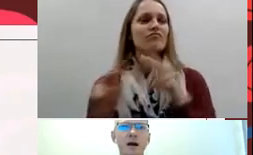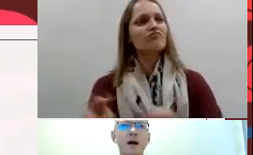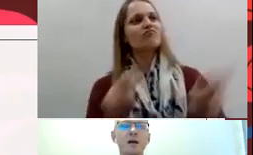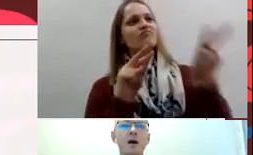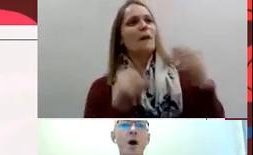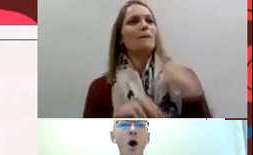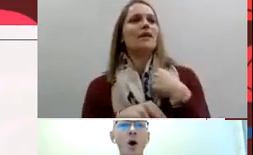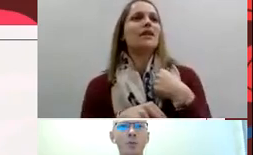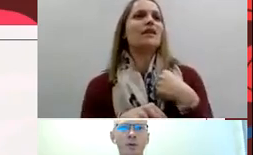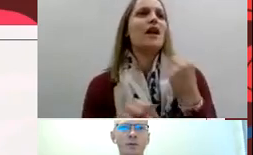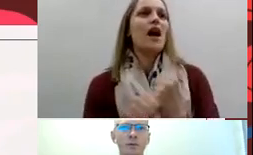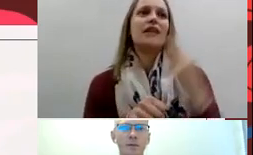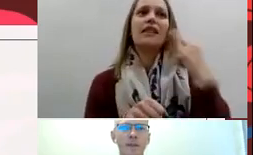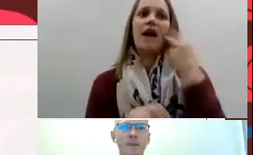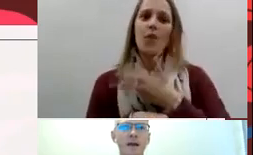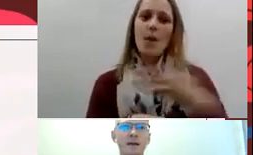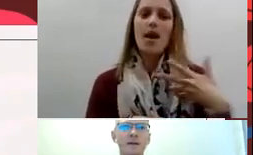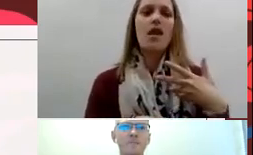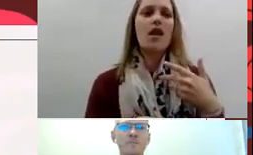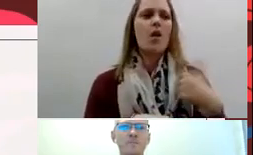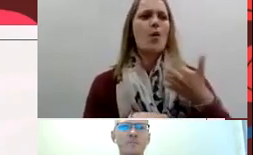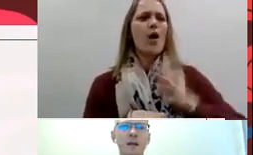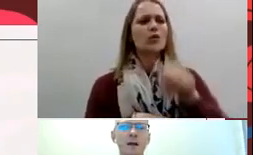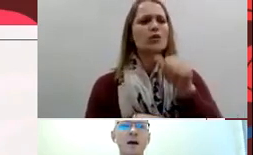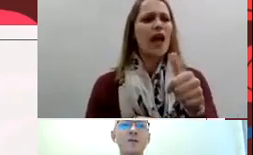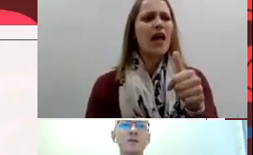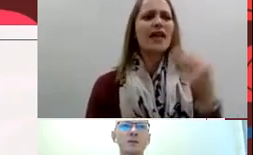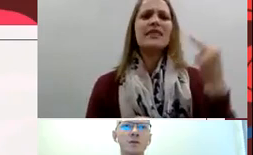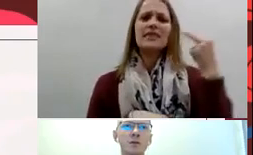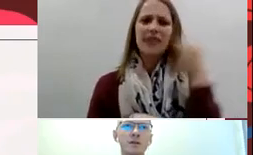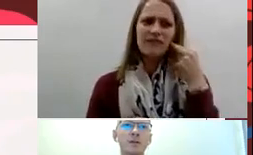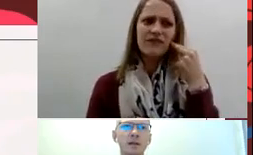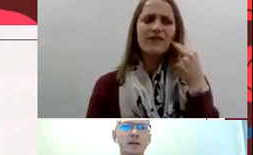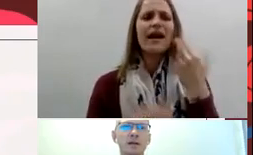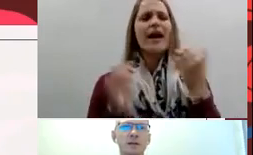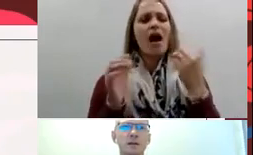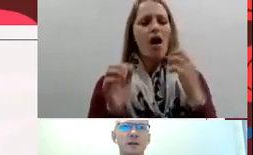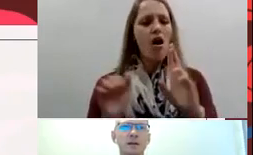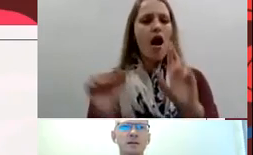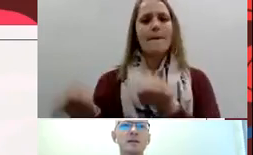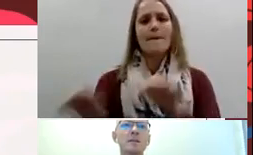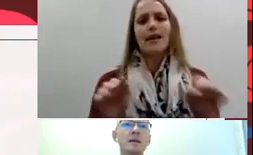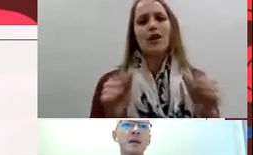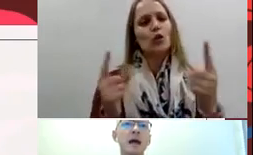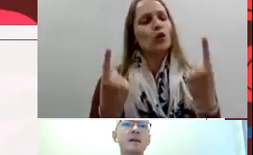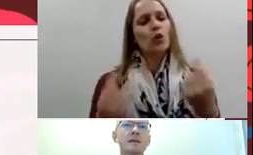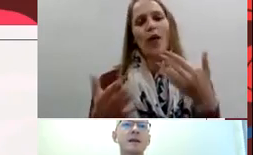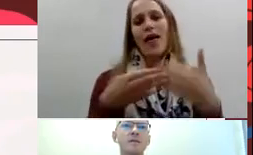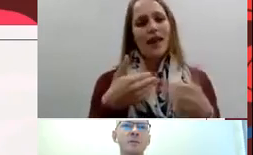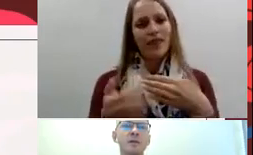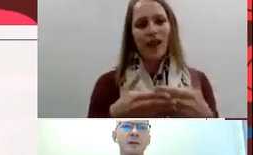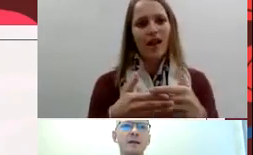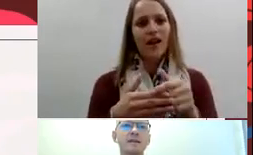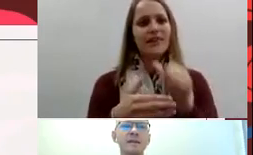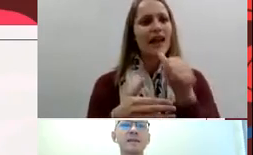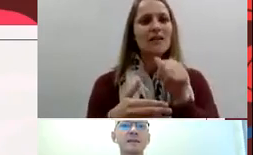I hope that others who look at me see me as a deaf